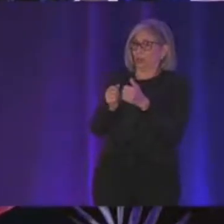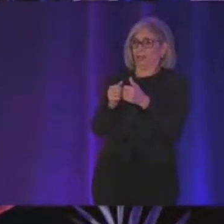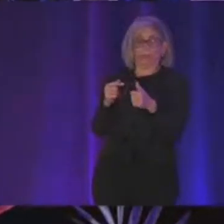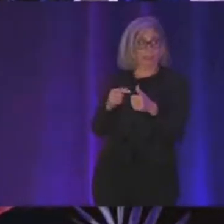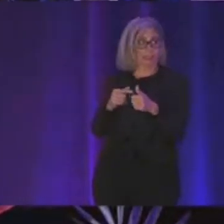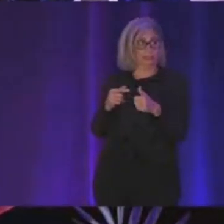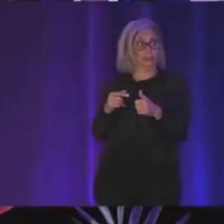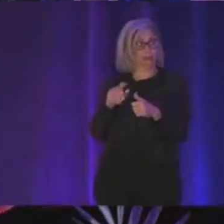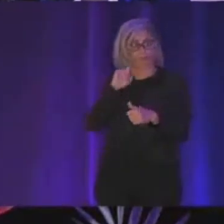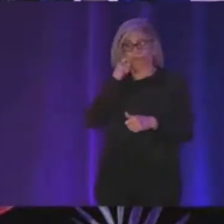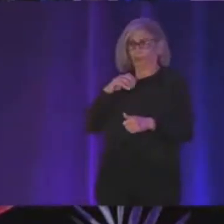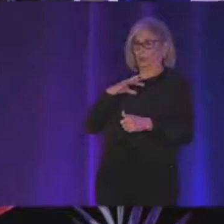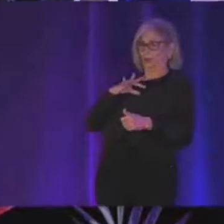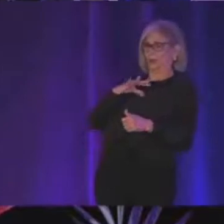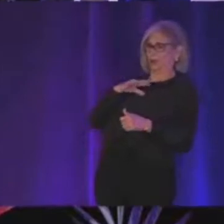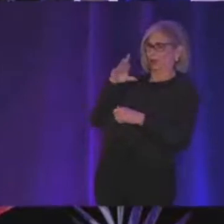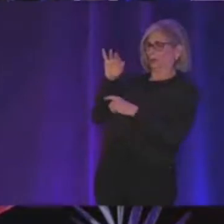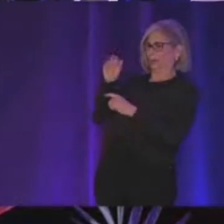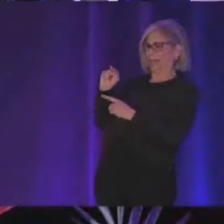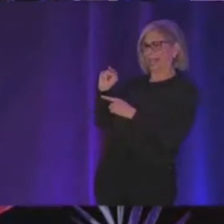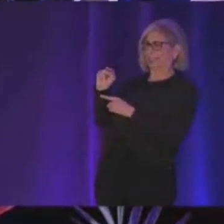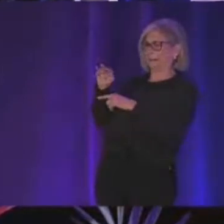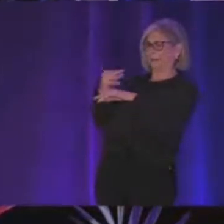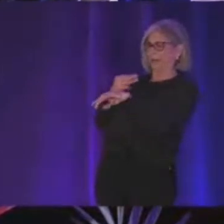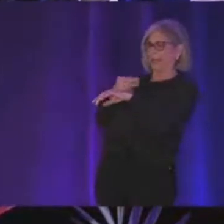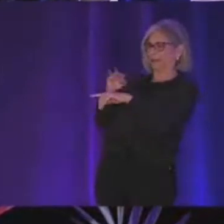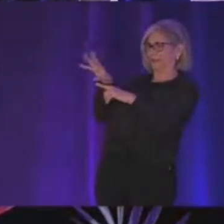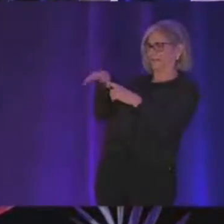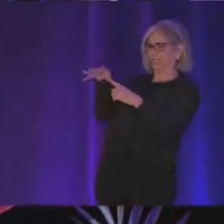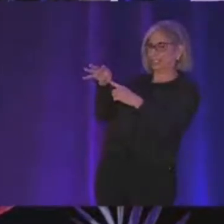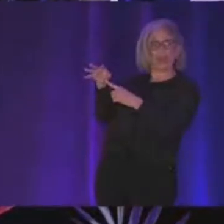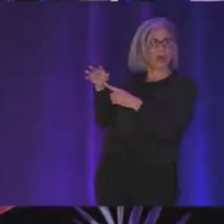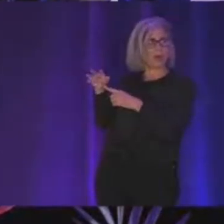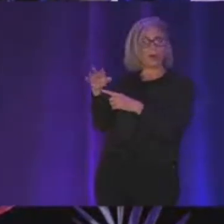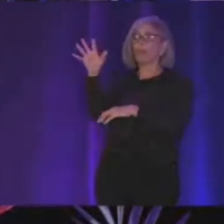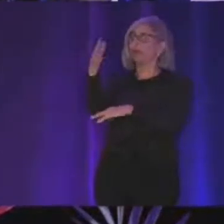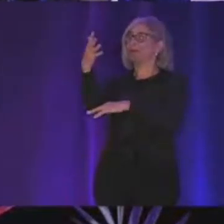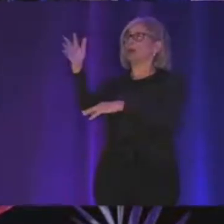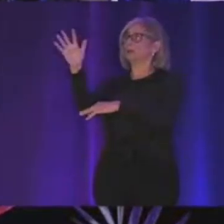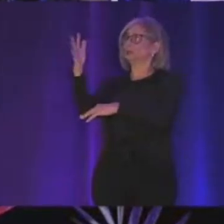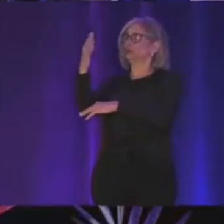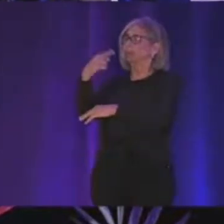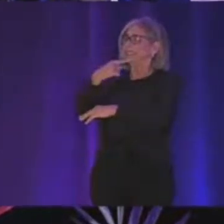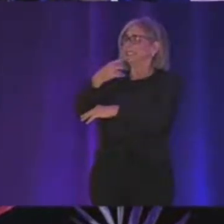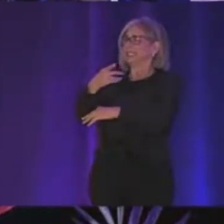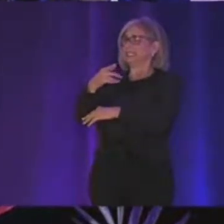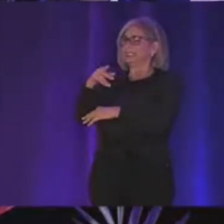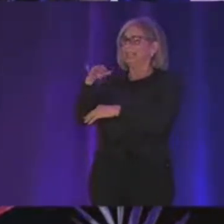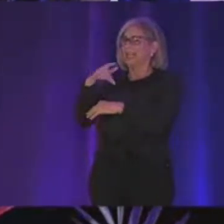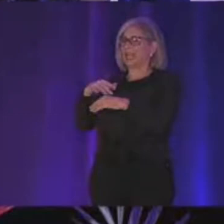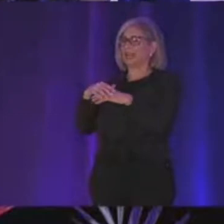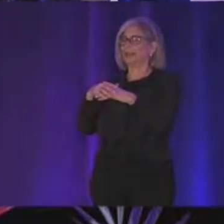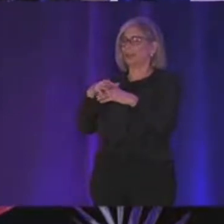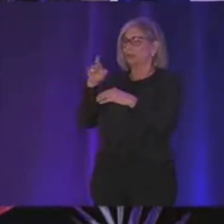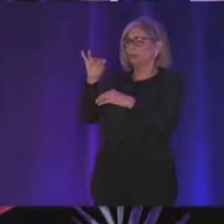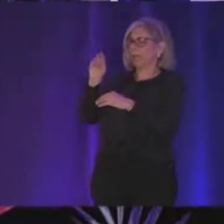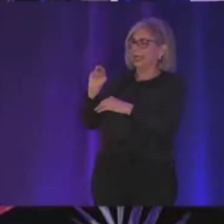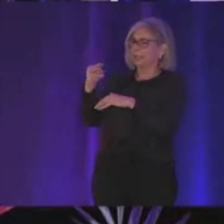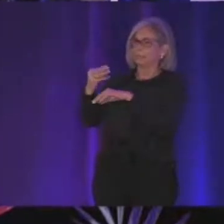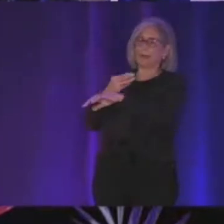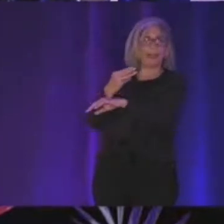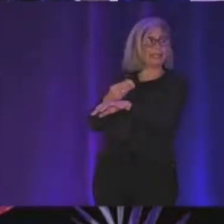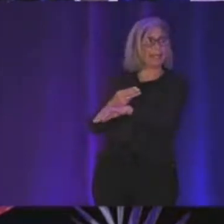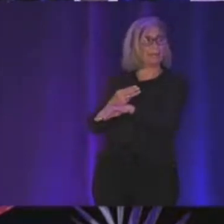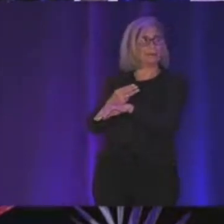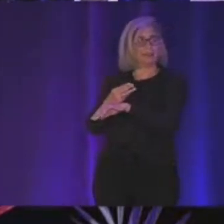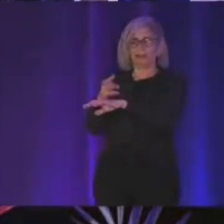like super cool like react Miami video which is like some text and like a palm tree and the palm tree fades out and the react Miami like comes in